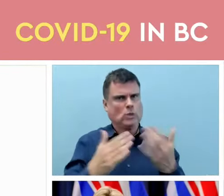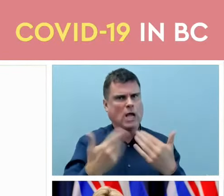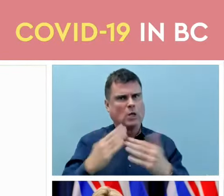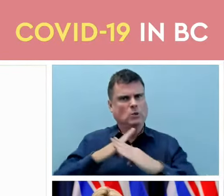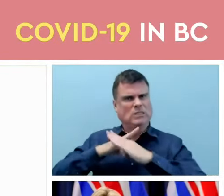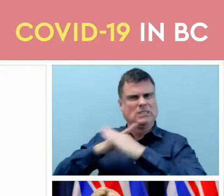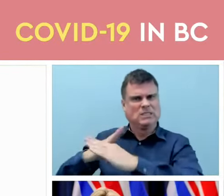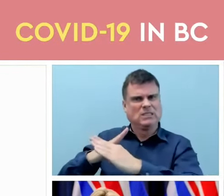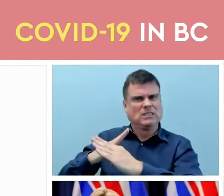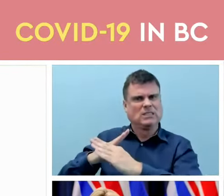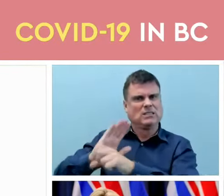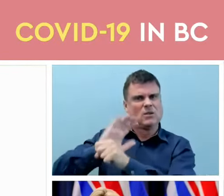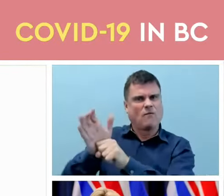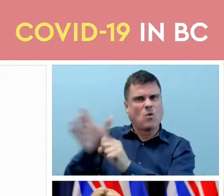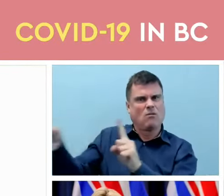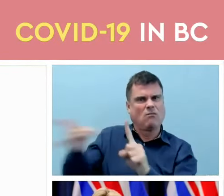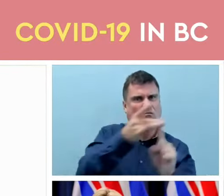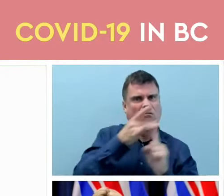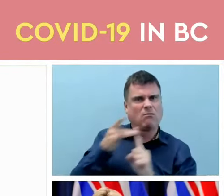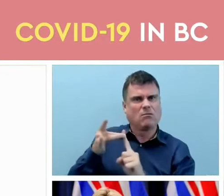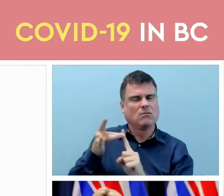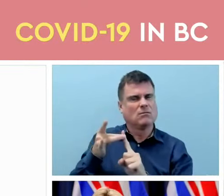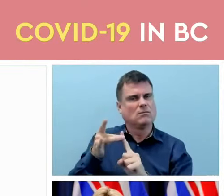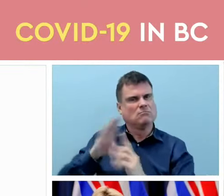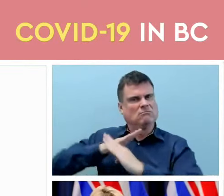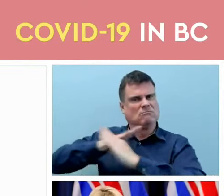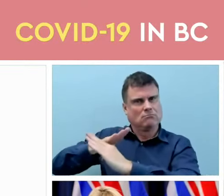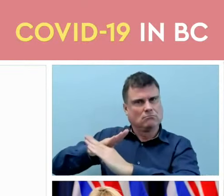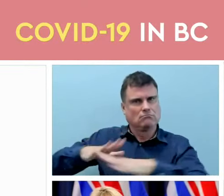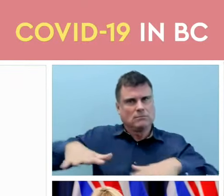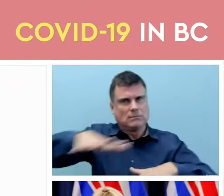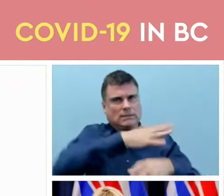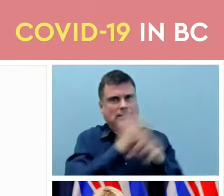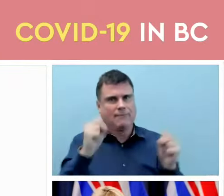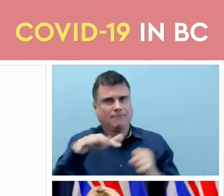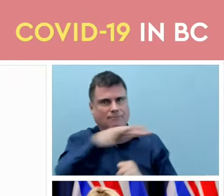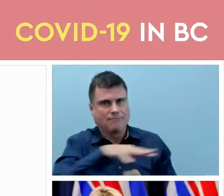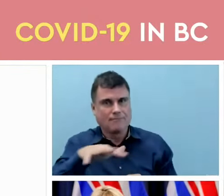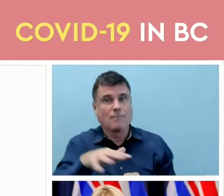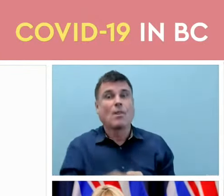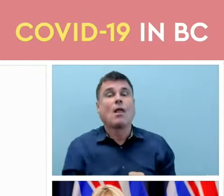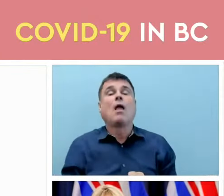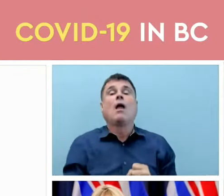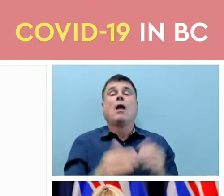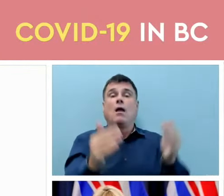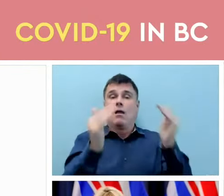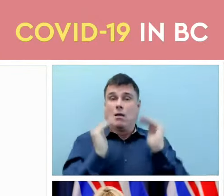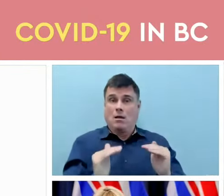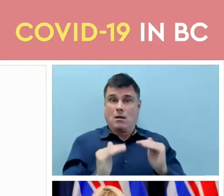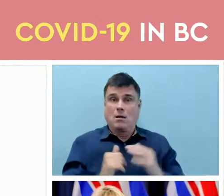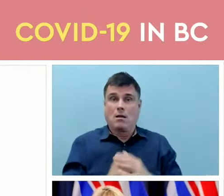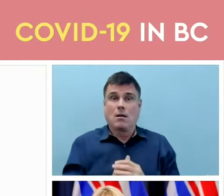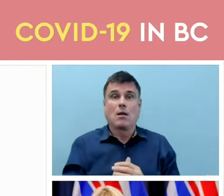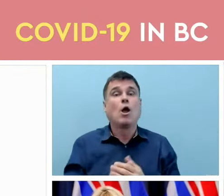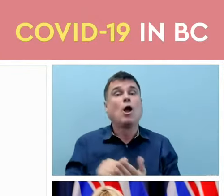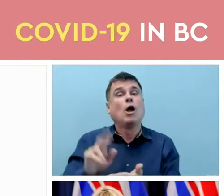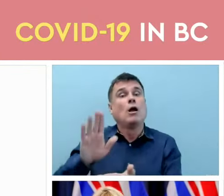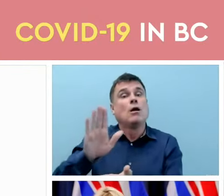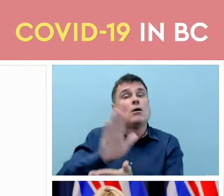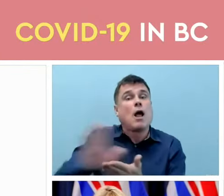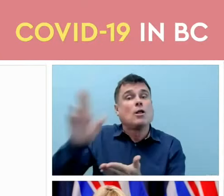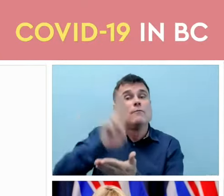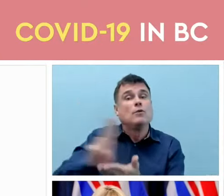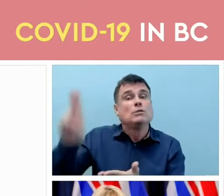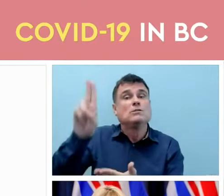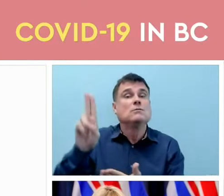situations. Finally, we will be removing the post-secondary residence vaccine requirement. We have seen that